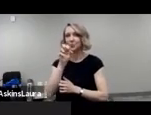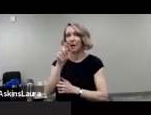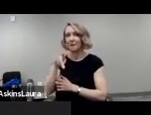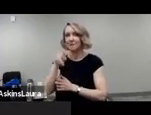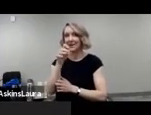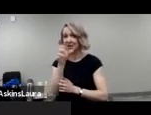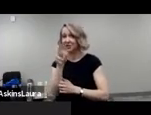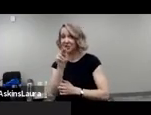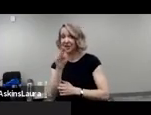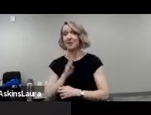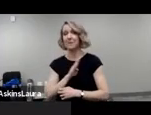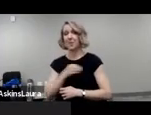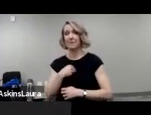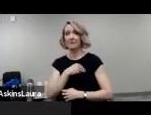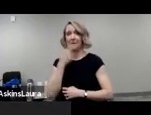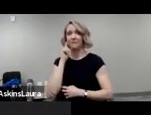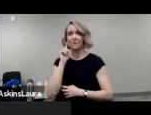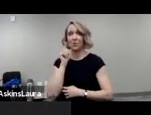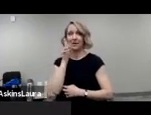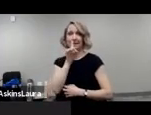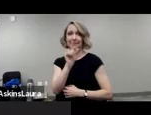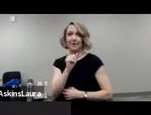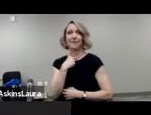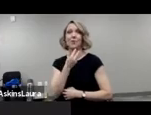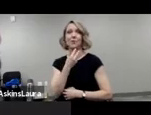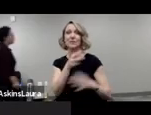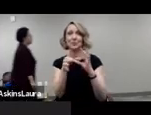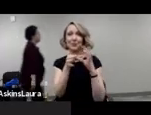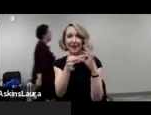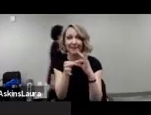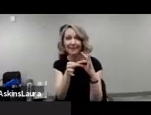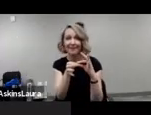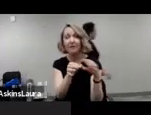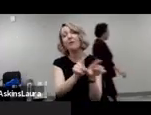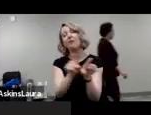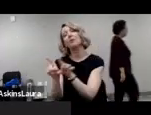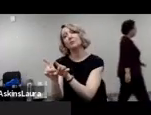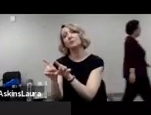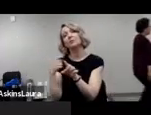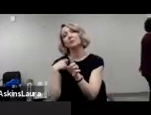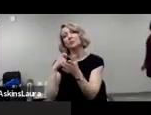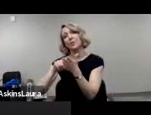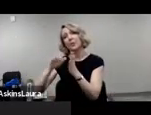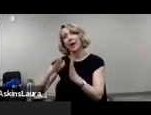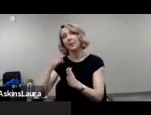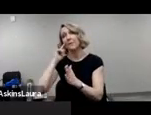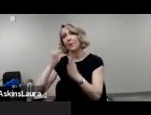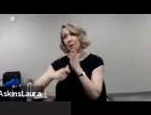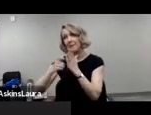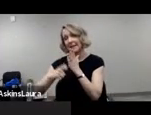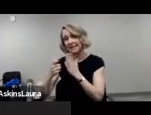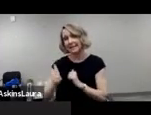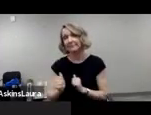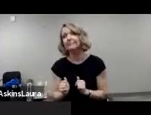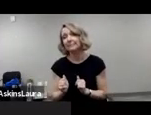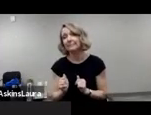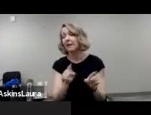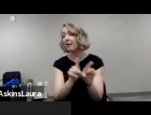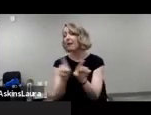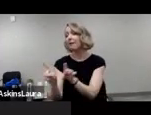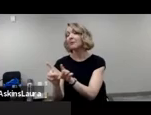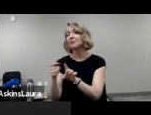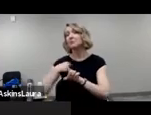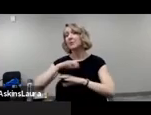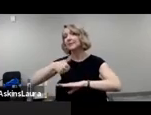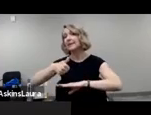and board member of Disability Voices United, also a journalist of Crip Hop Nation, and also a